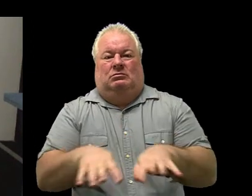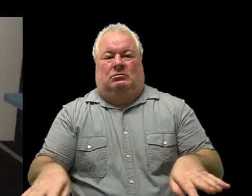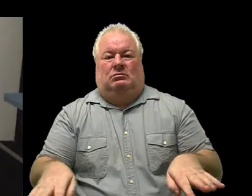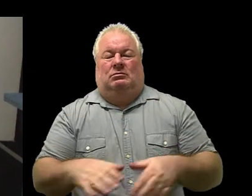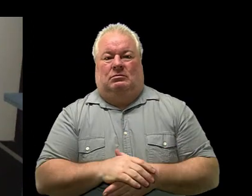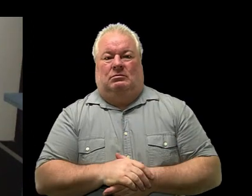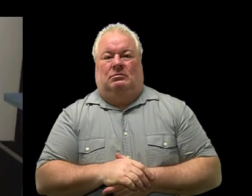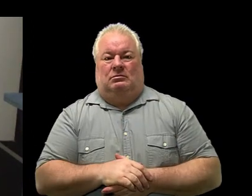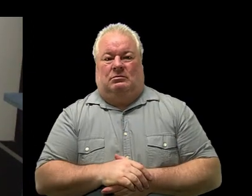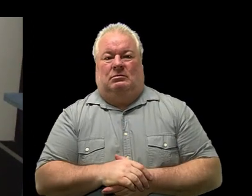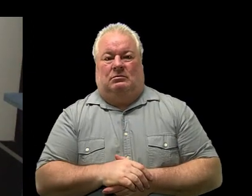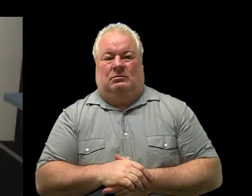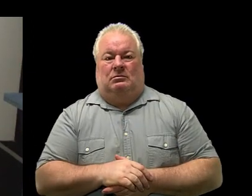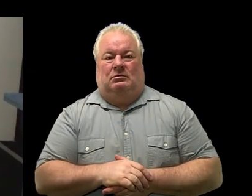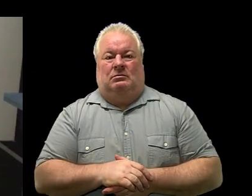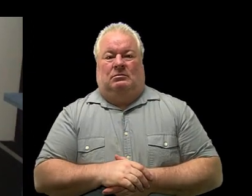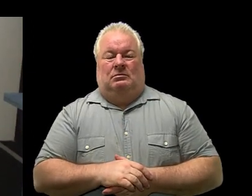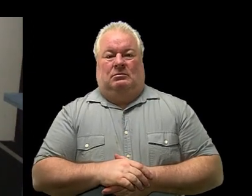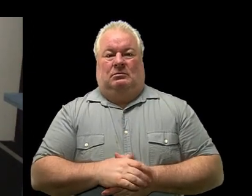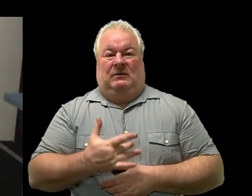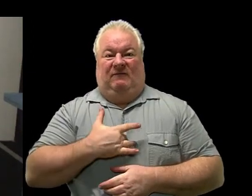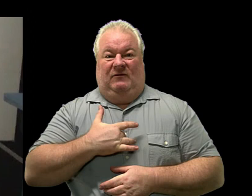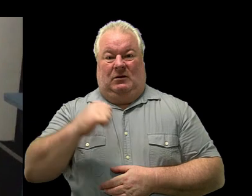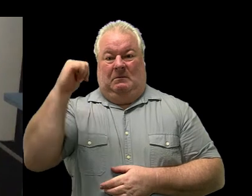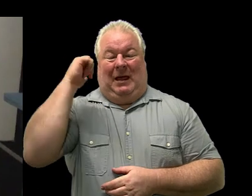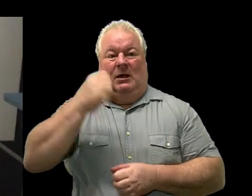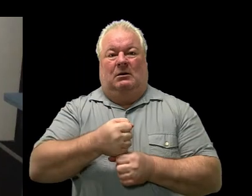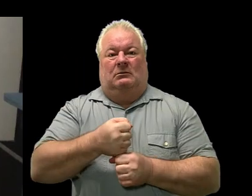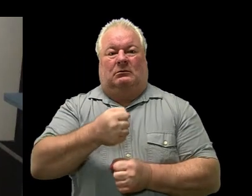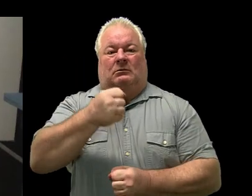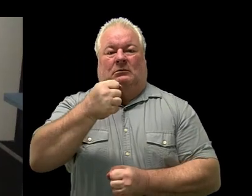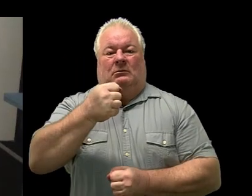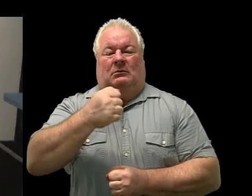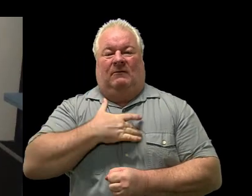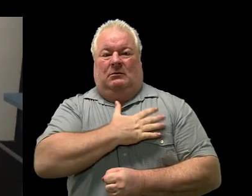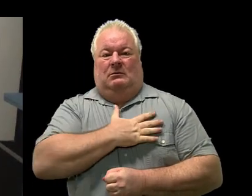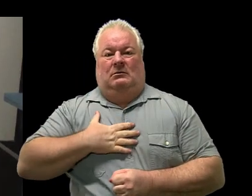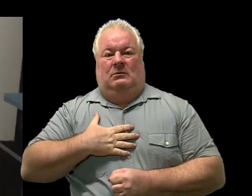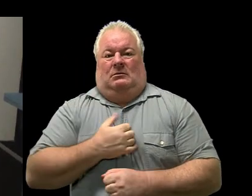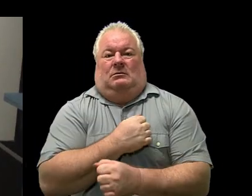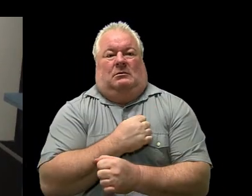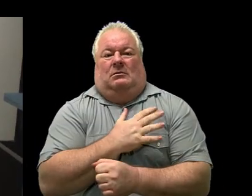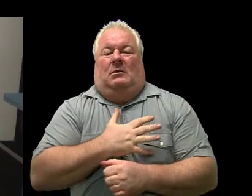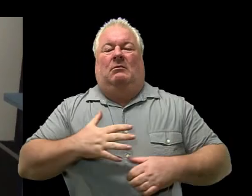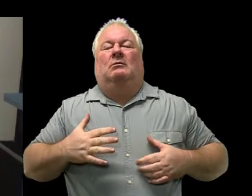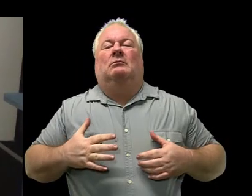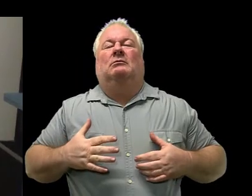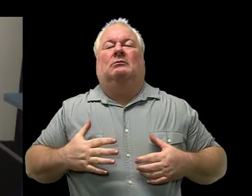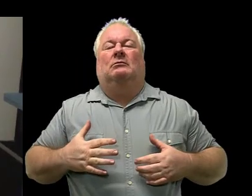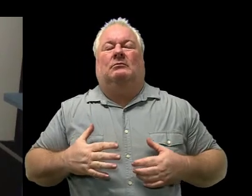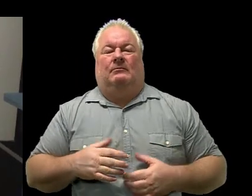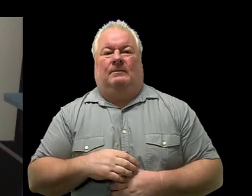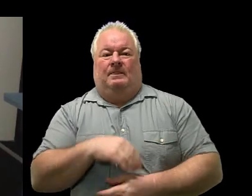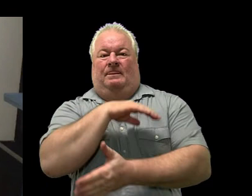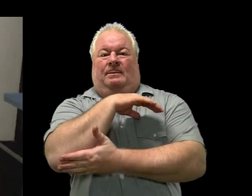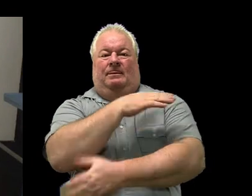the inside of the ankle feel your spine going along feel yourself opening up across the chest and shoulders bend